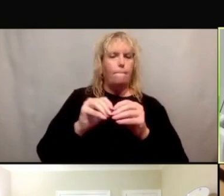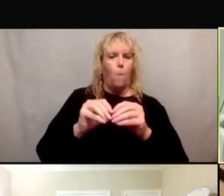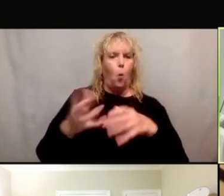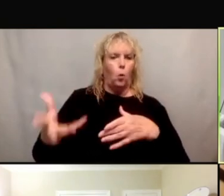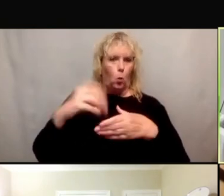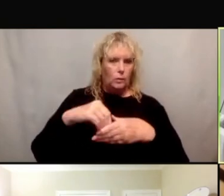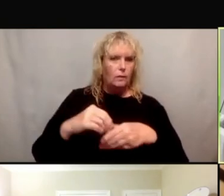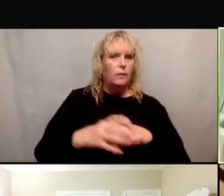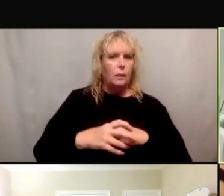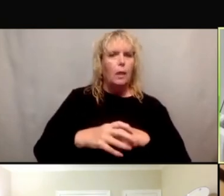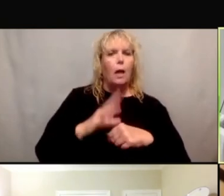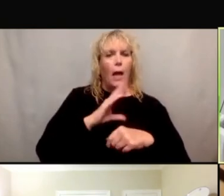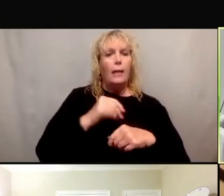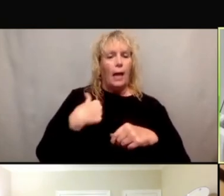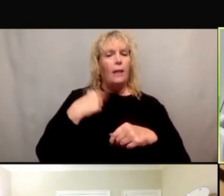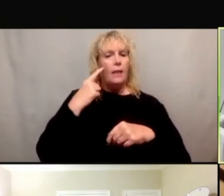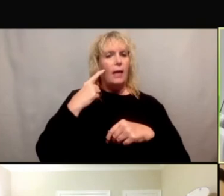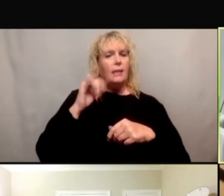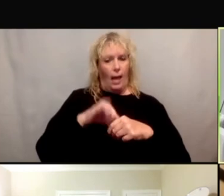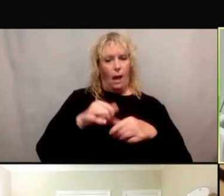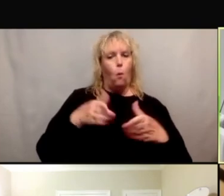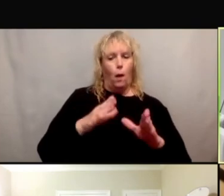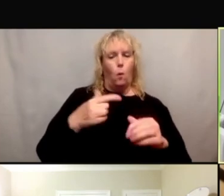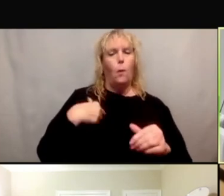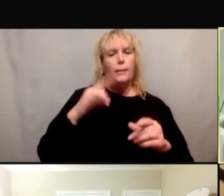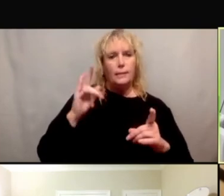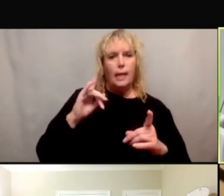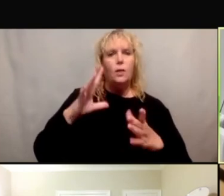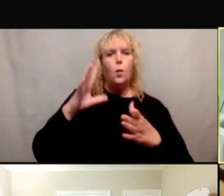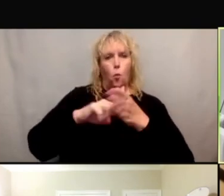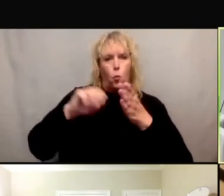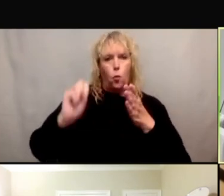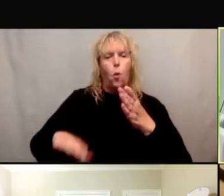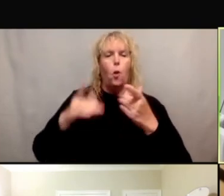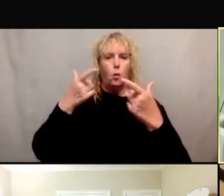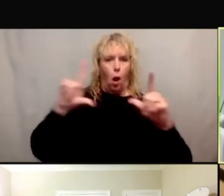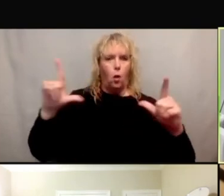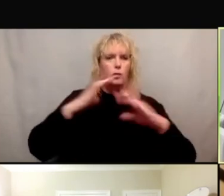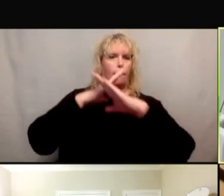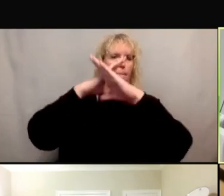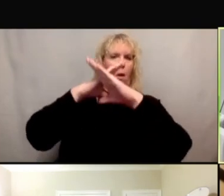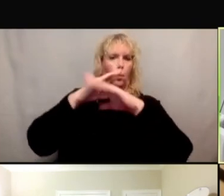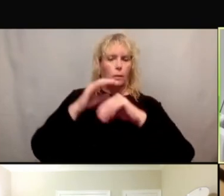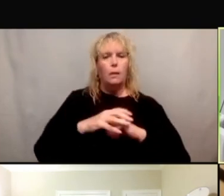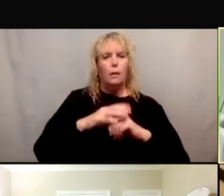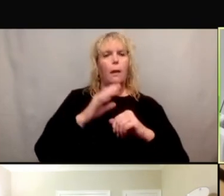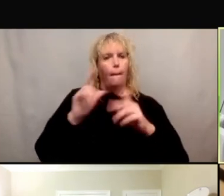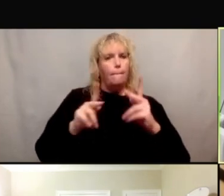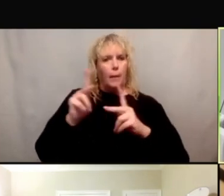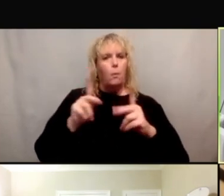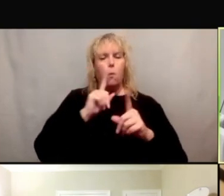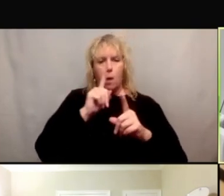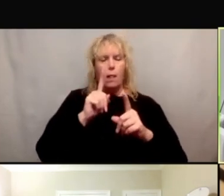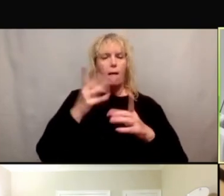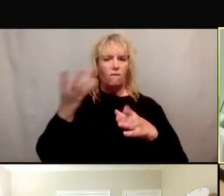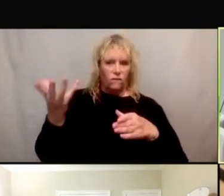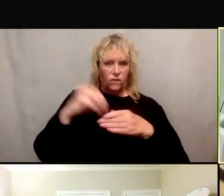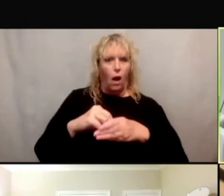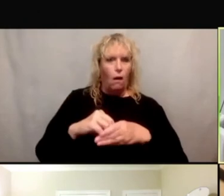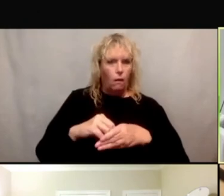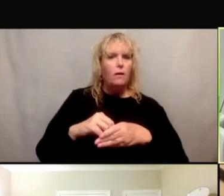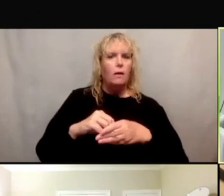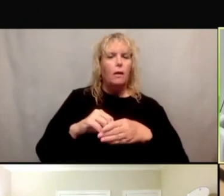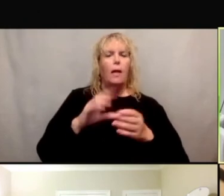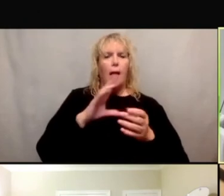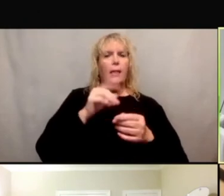we removed a large barrier in that individuals historically underrepresented in research were actually asked to participate, you know, and they